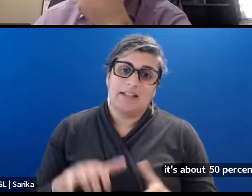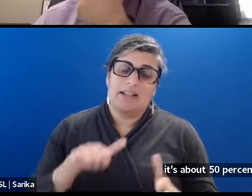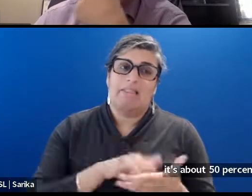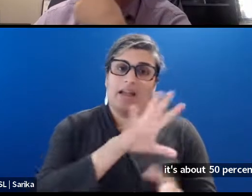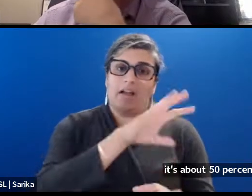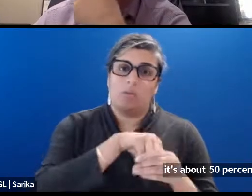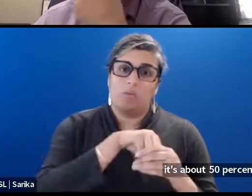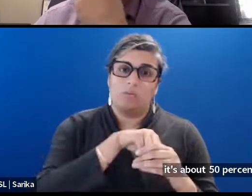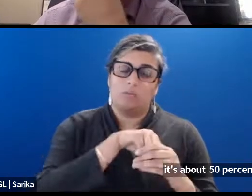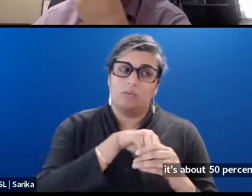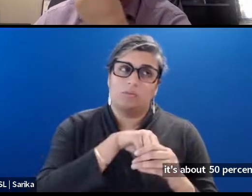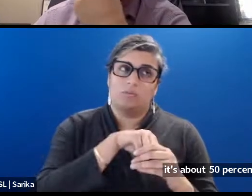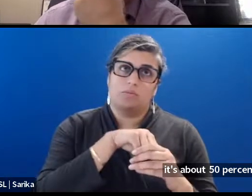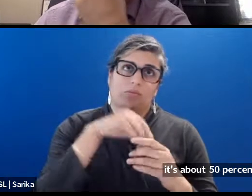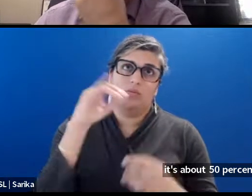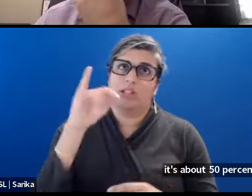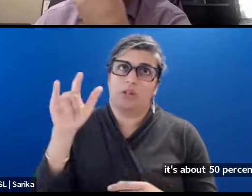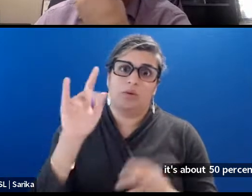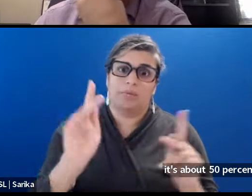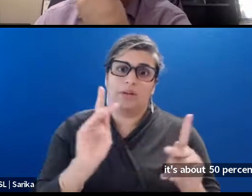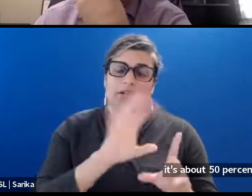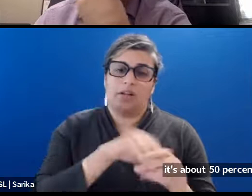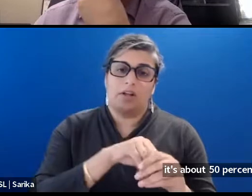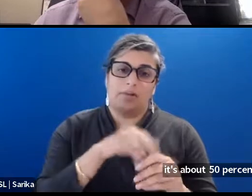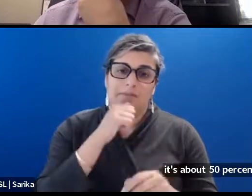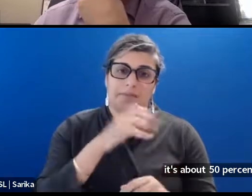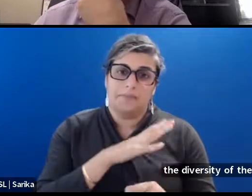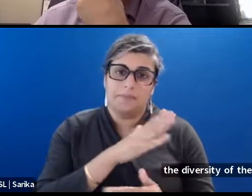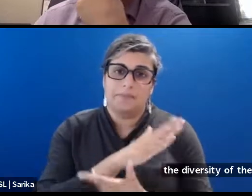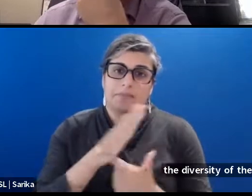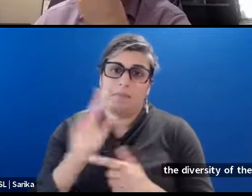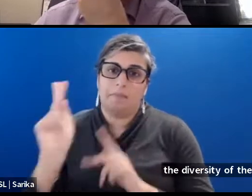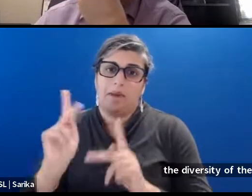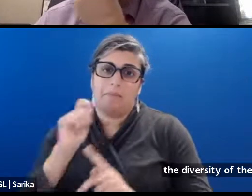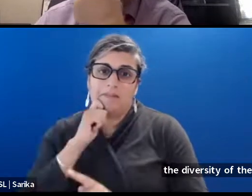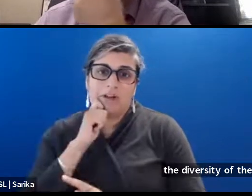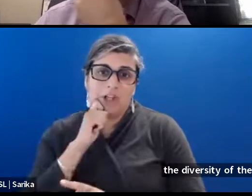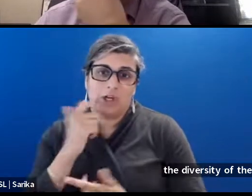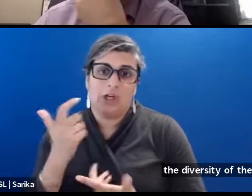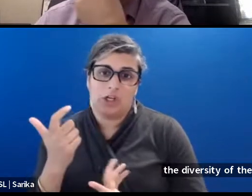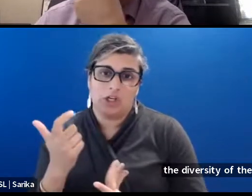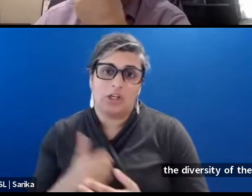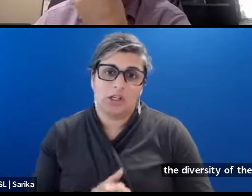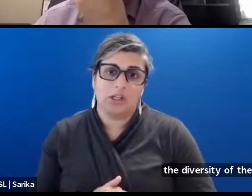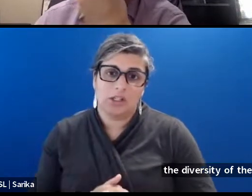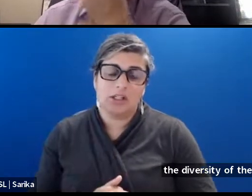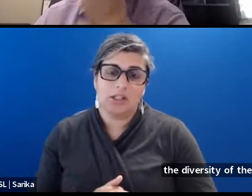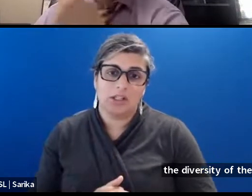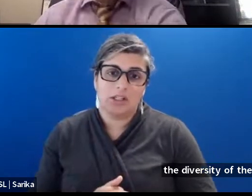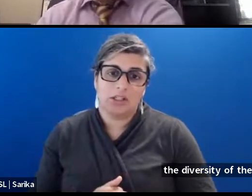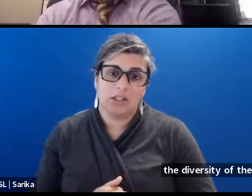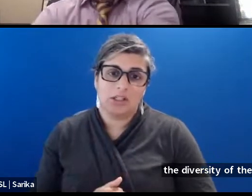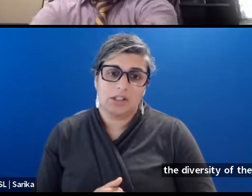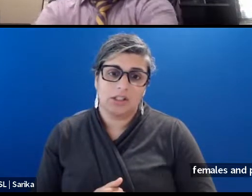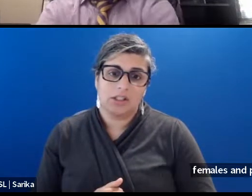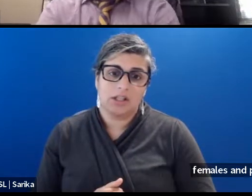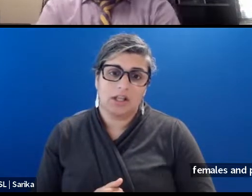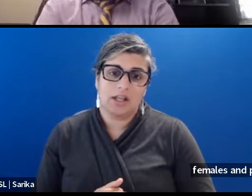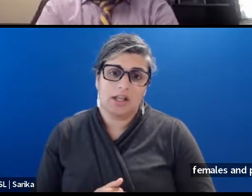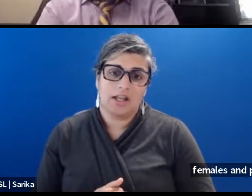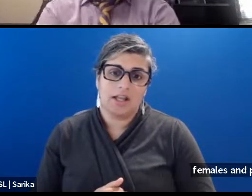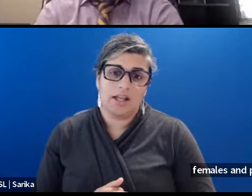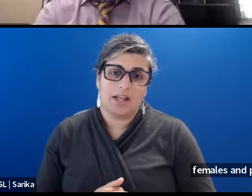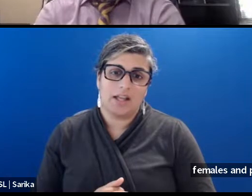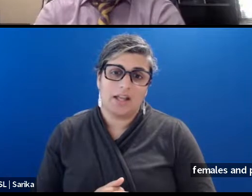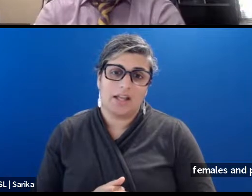females and persons of color. Um, and that's, that's, uh, we, we like to think that that's